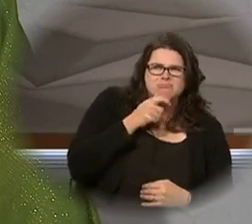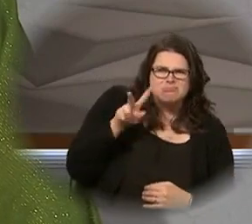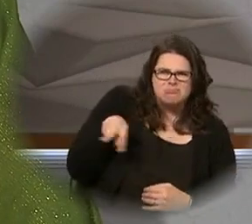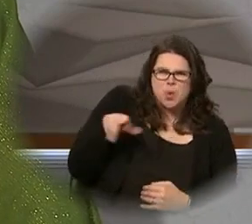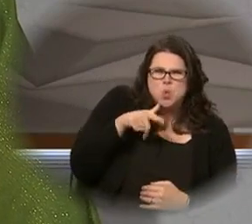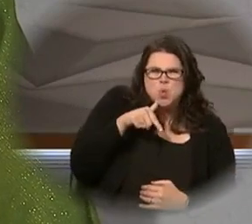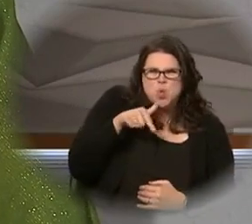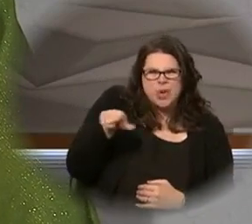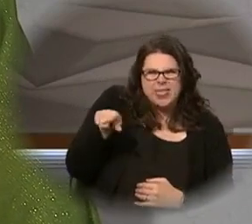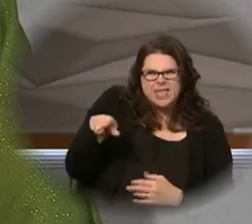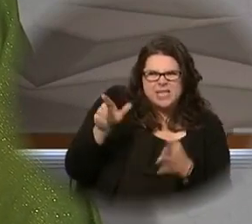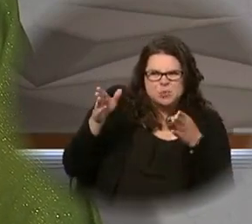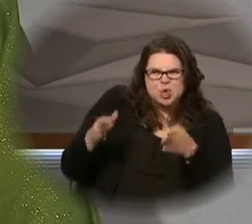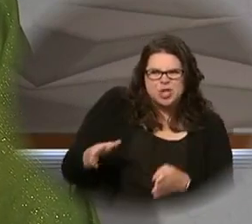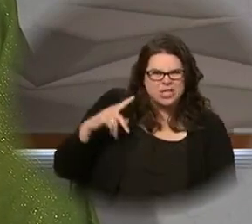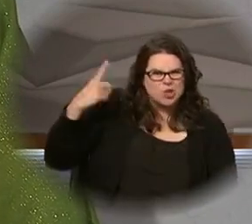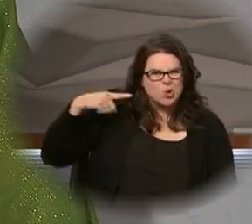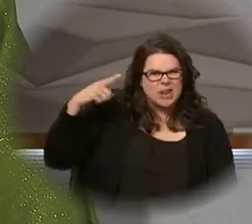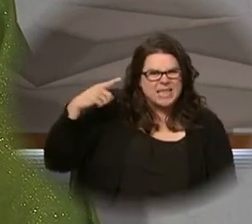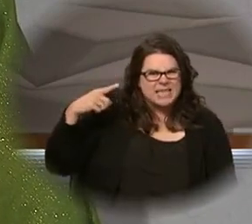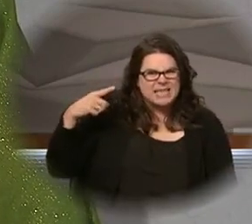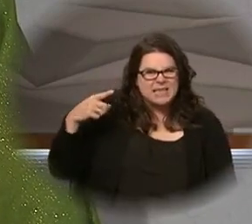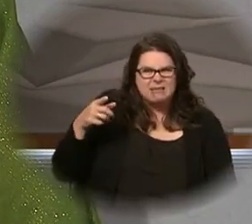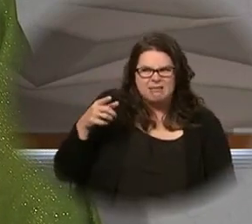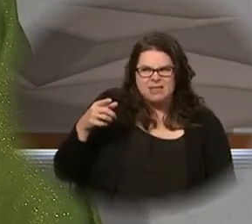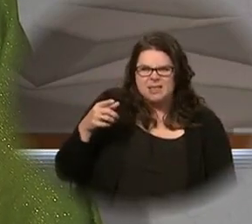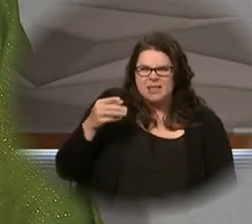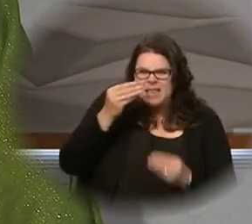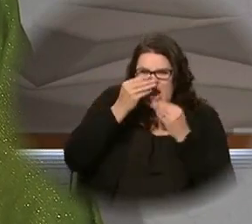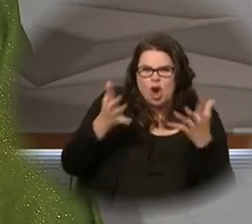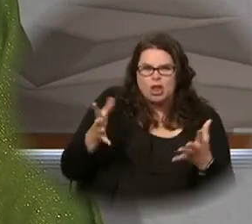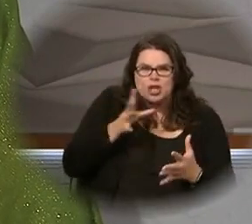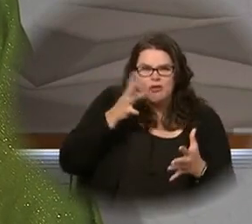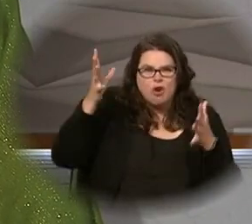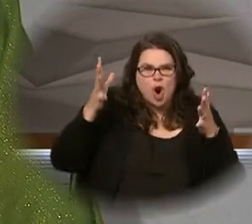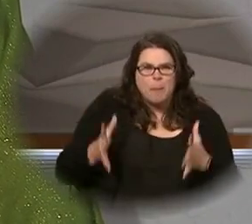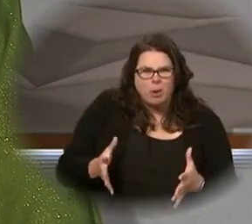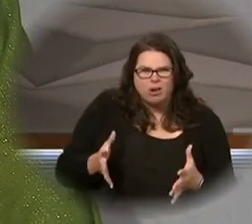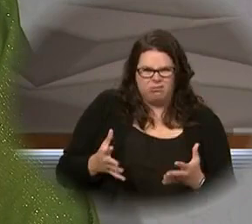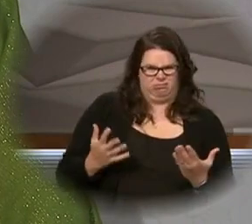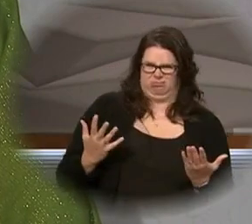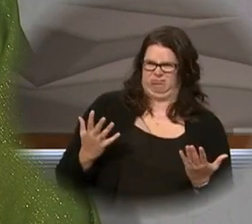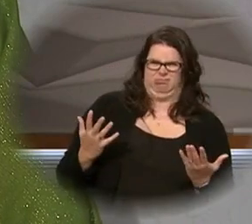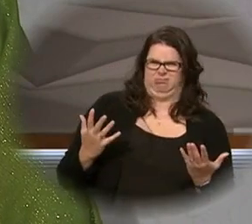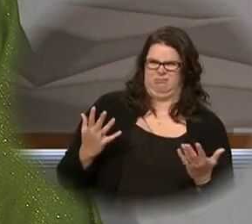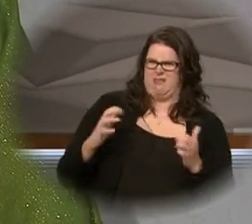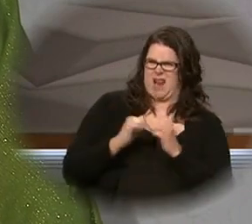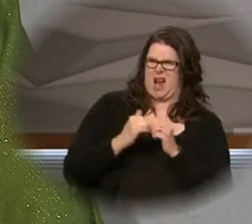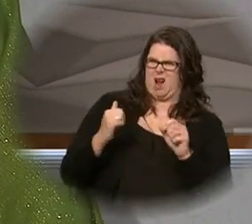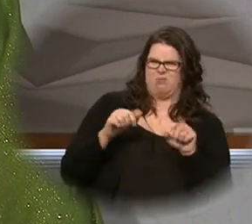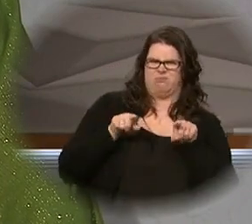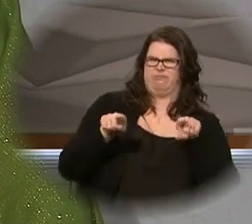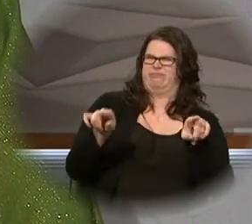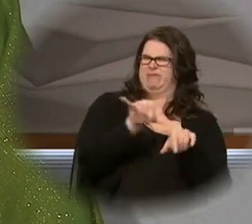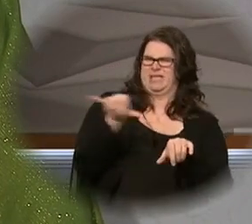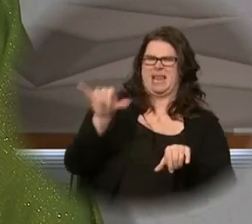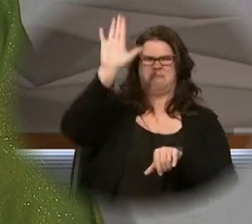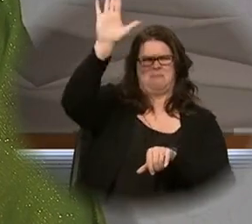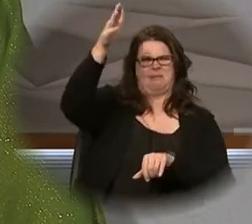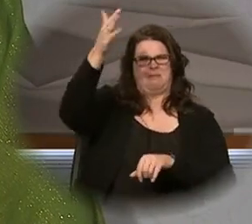who is this kind of crazy, careless farmer and what does this have to do with the kingdom of God?